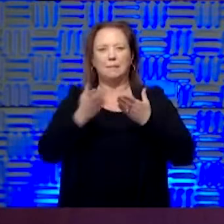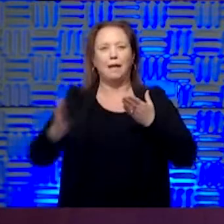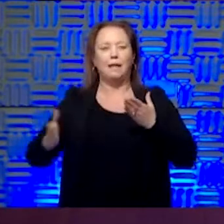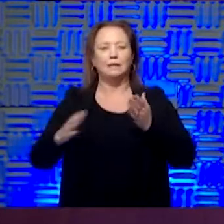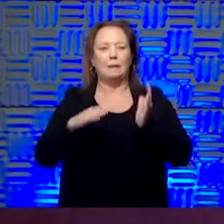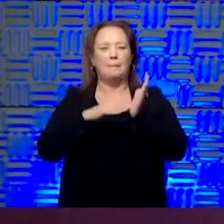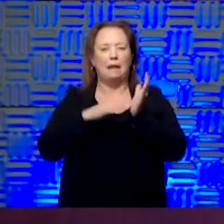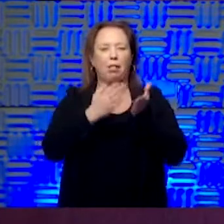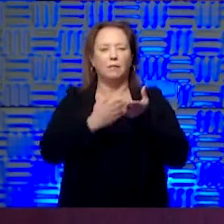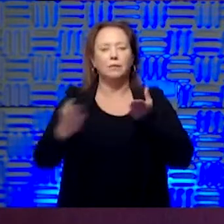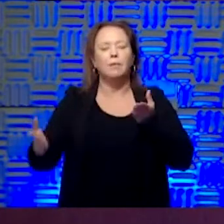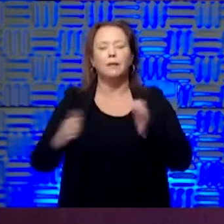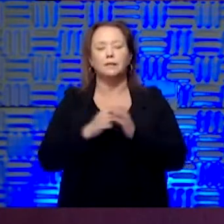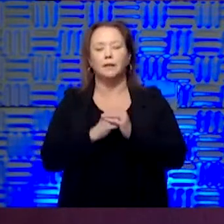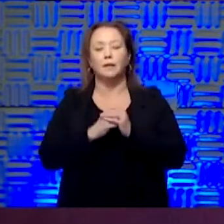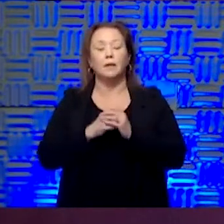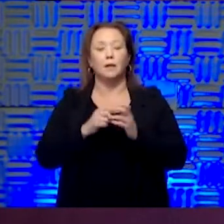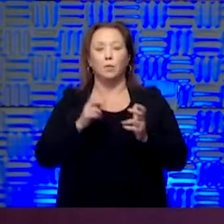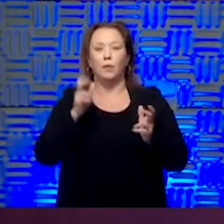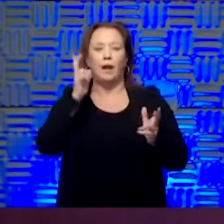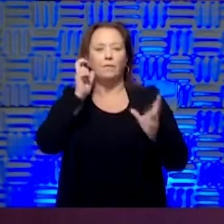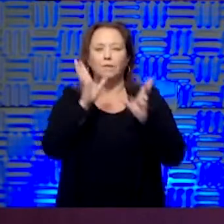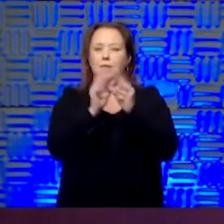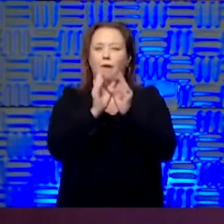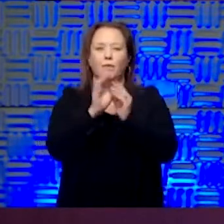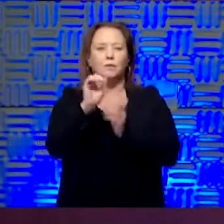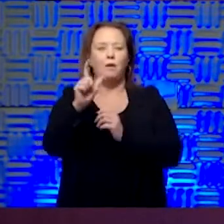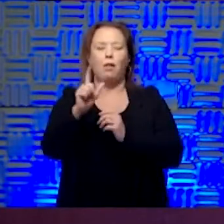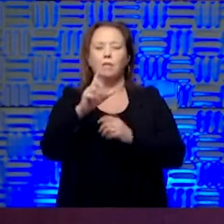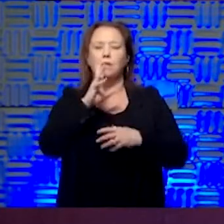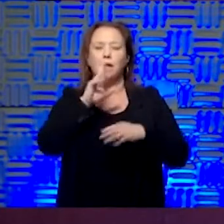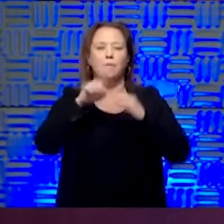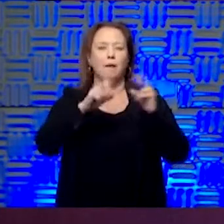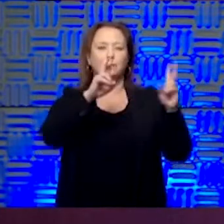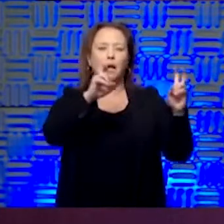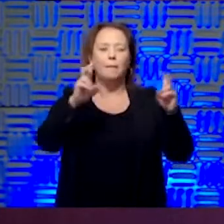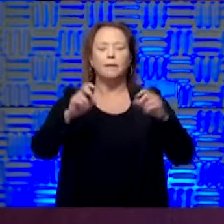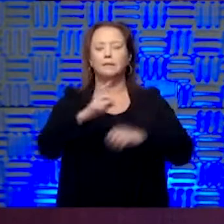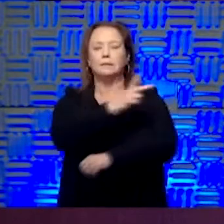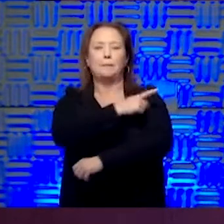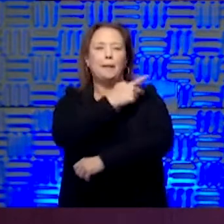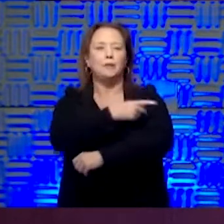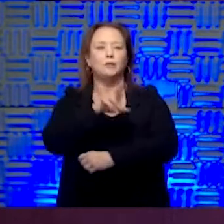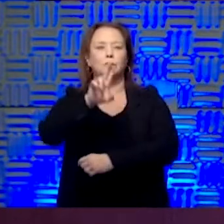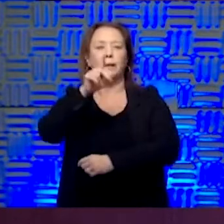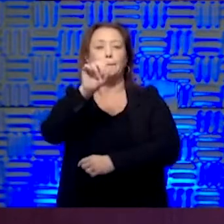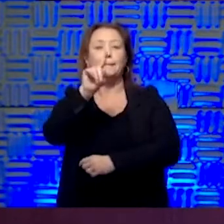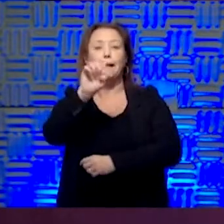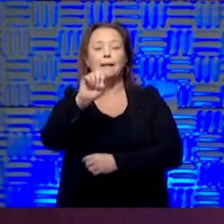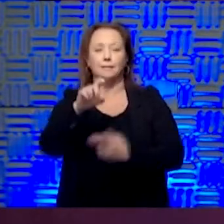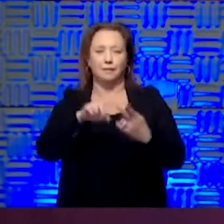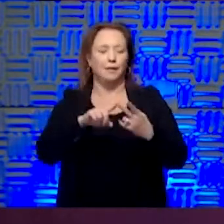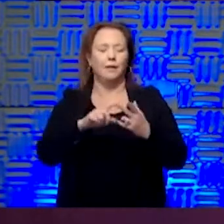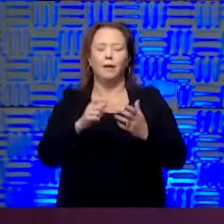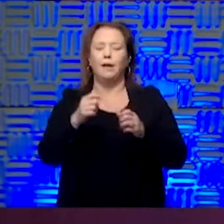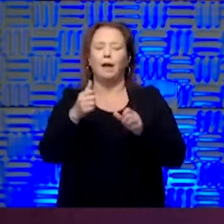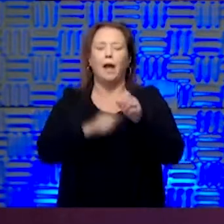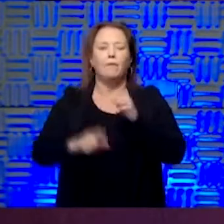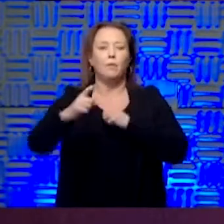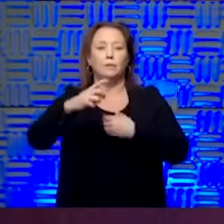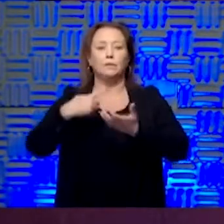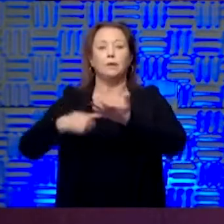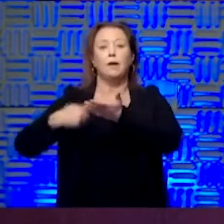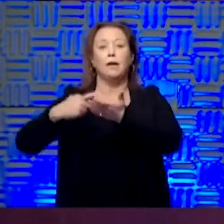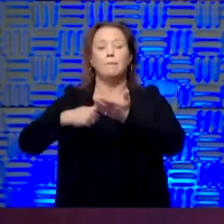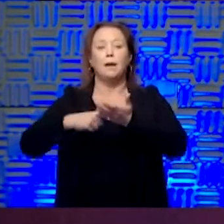daily call every day with our system, and we go through a list of topics like, you patient updates, and supplies is right there at the top. And so certainly